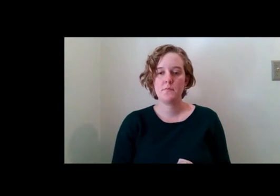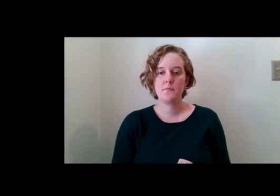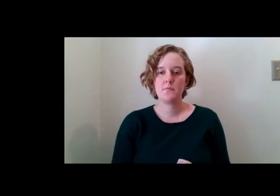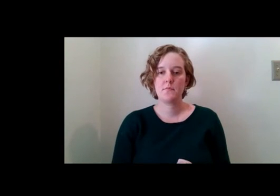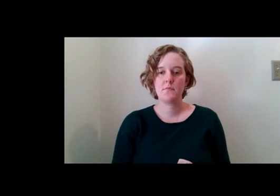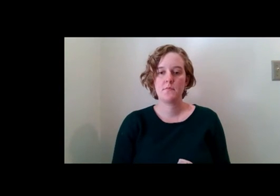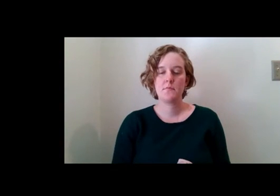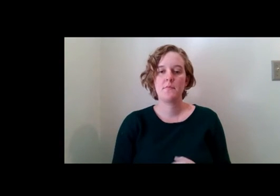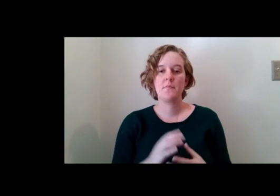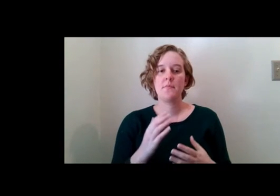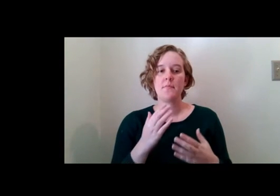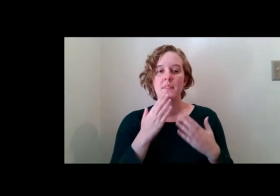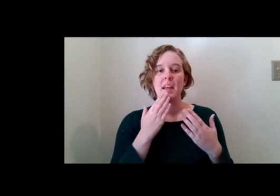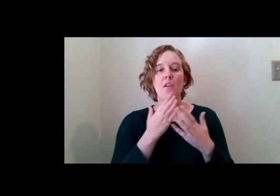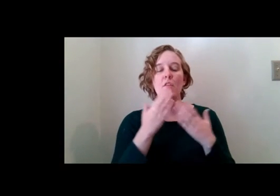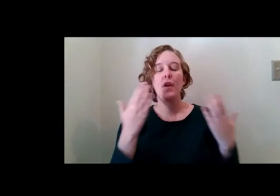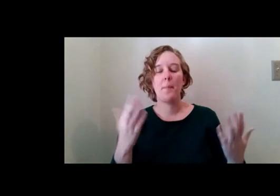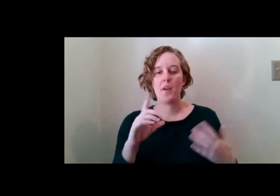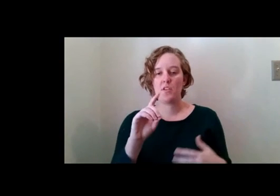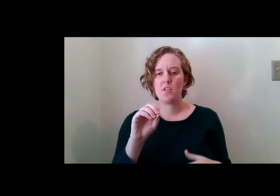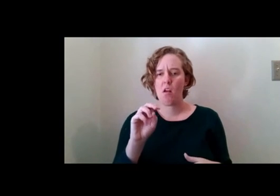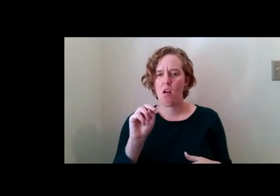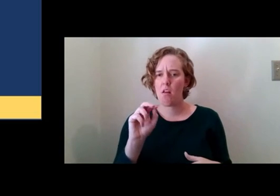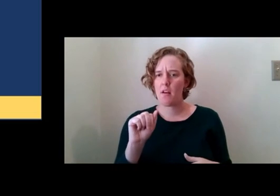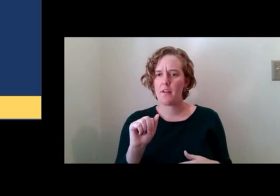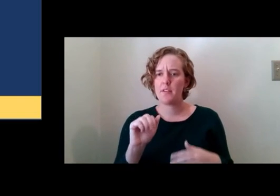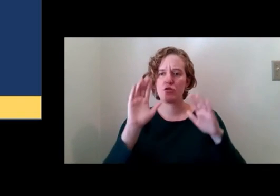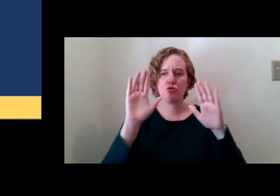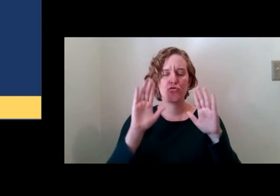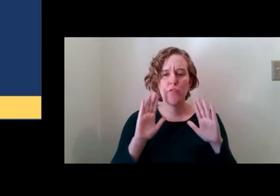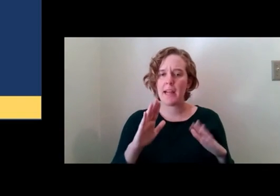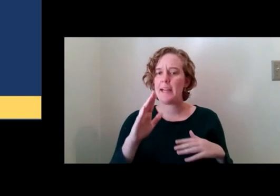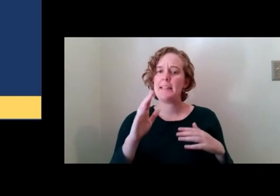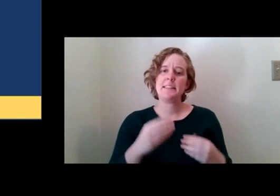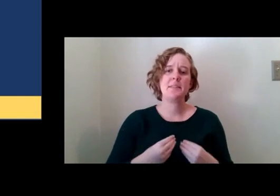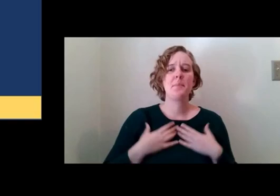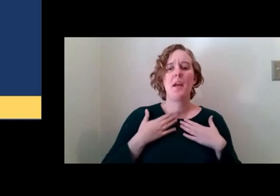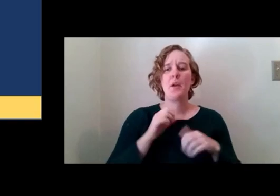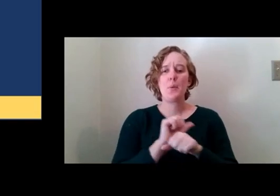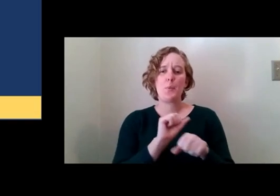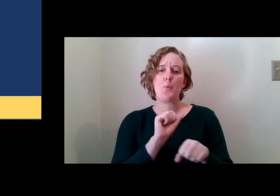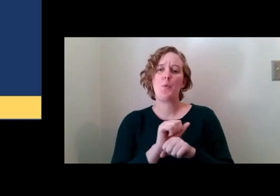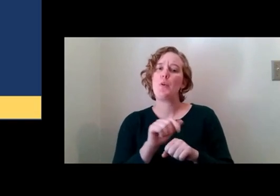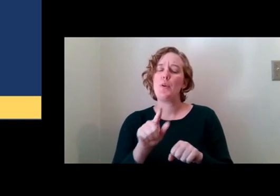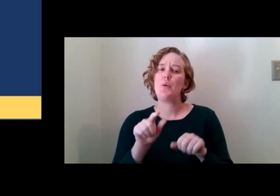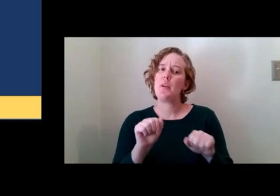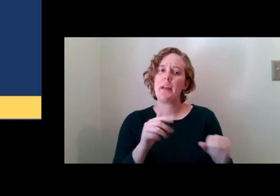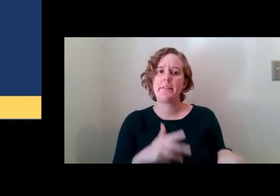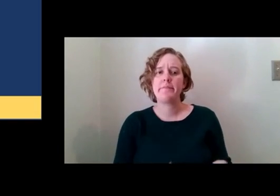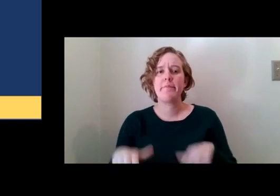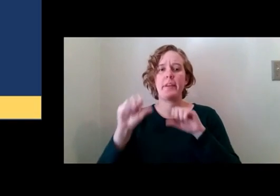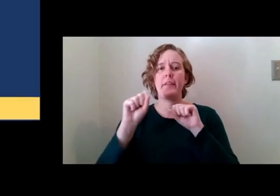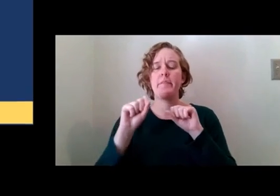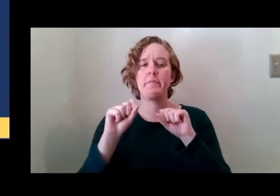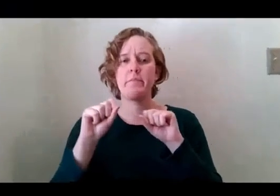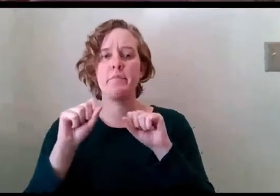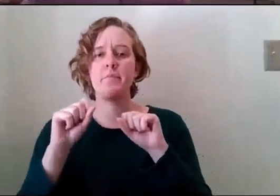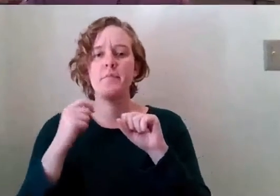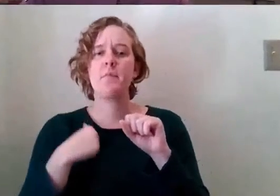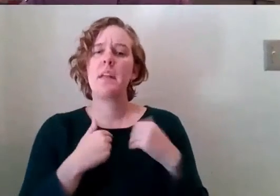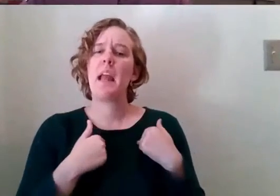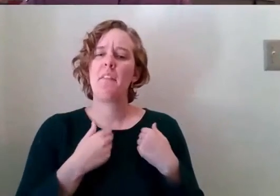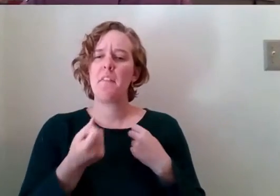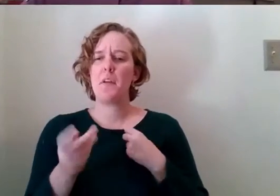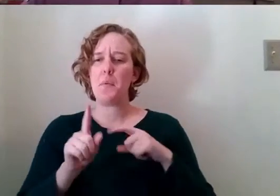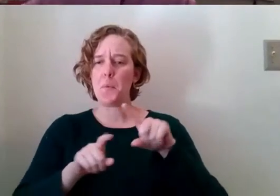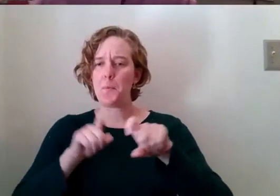thank you very much donna what what great and inspiring work that you're able to to take on um we have a couple of